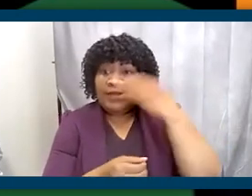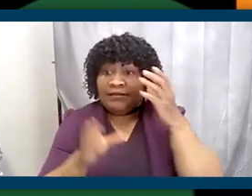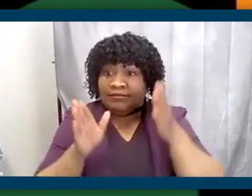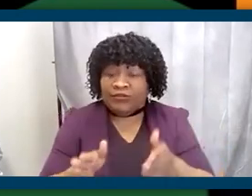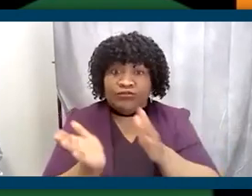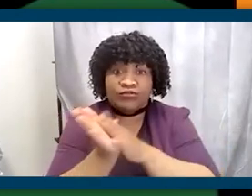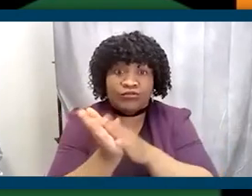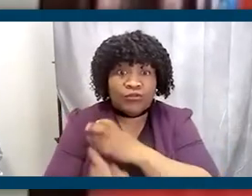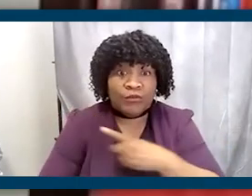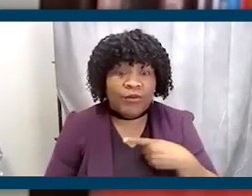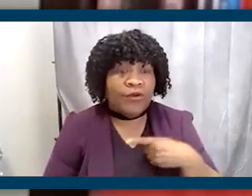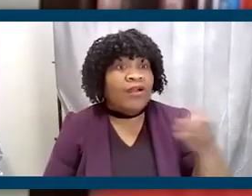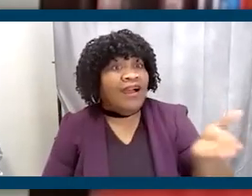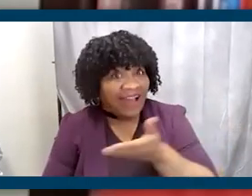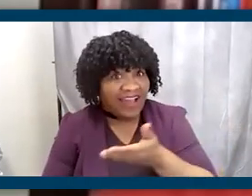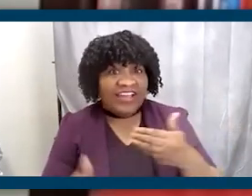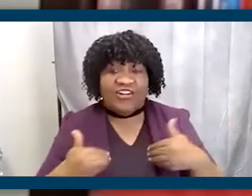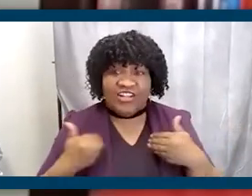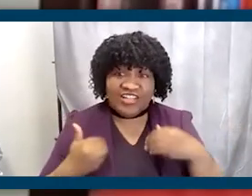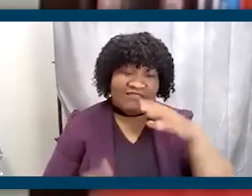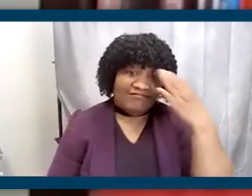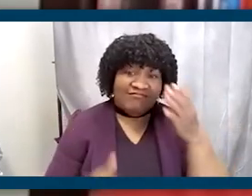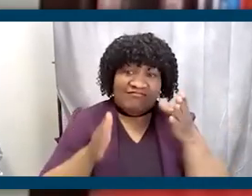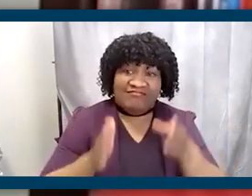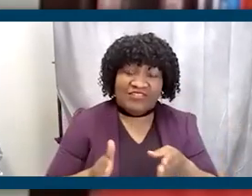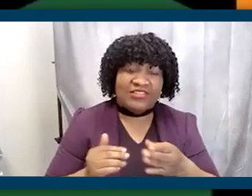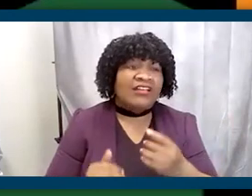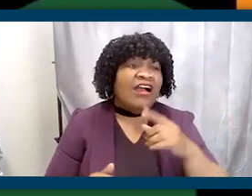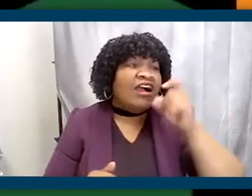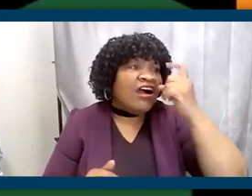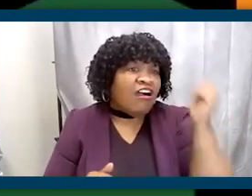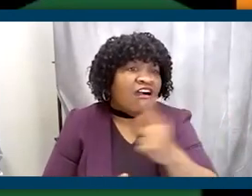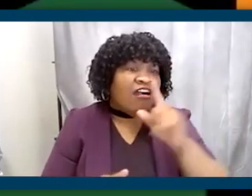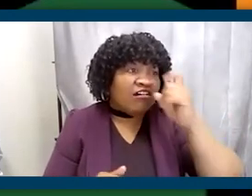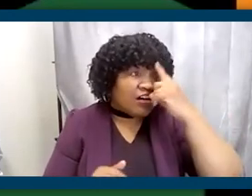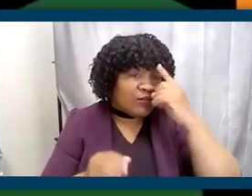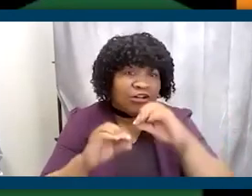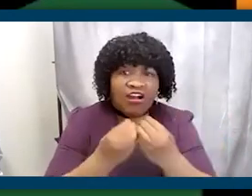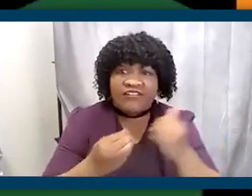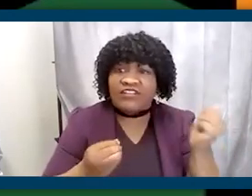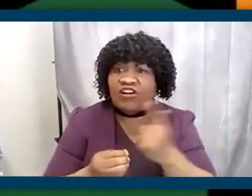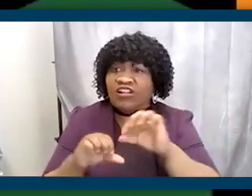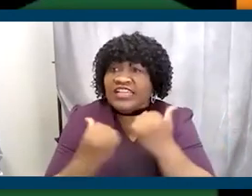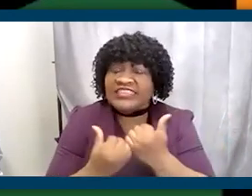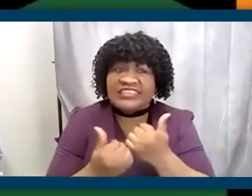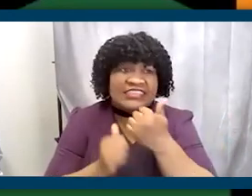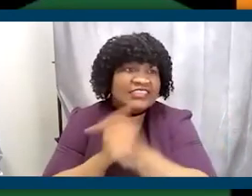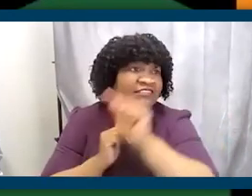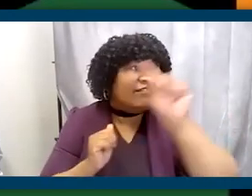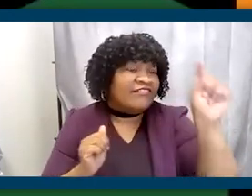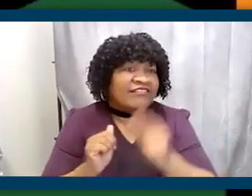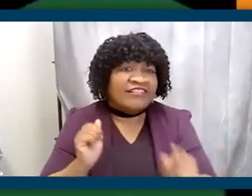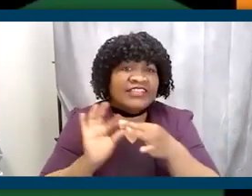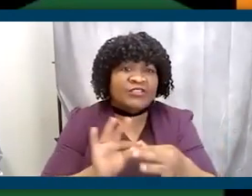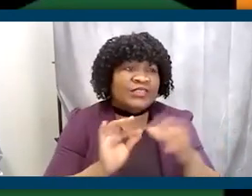hire a young Black person to that campaign. There shouldn't be a government office, an agency, any type of entity or organization affiliated